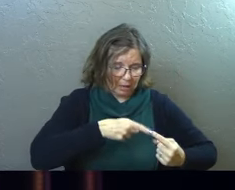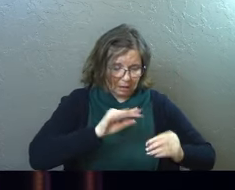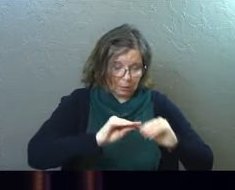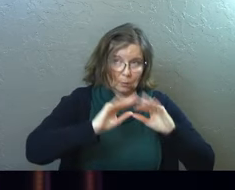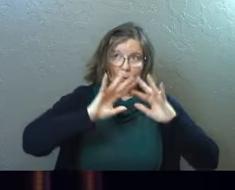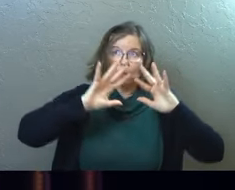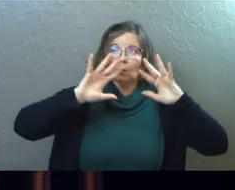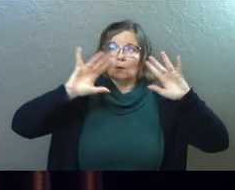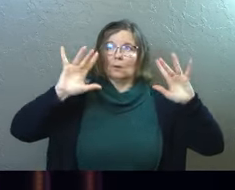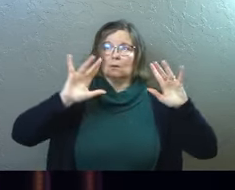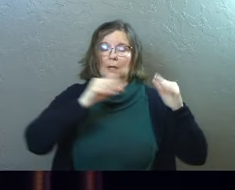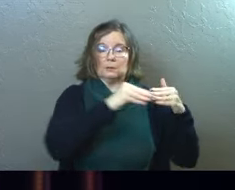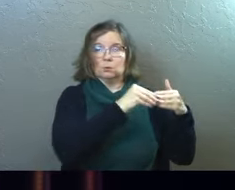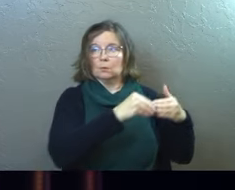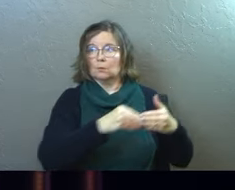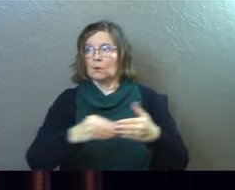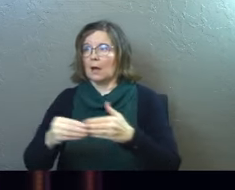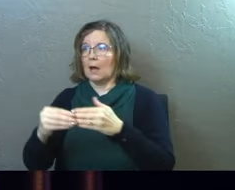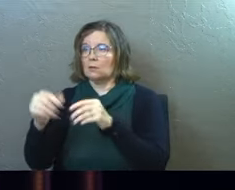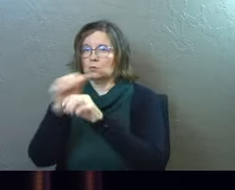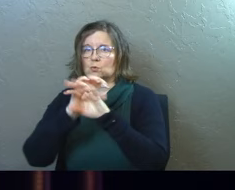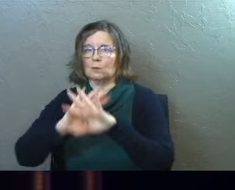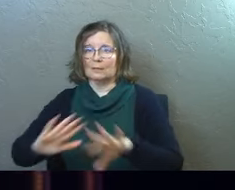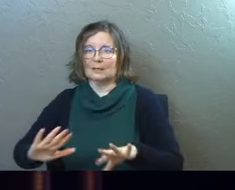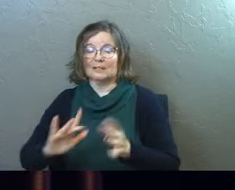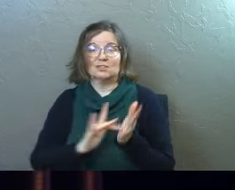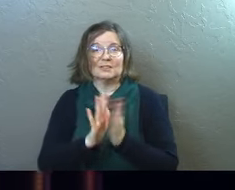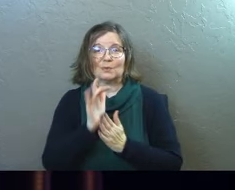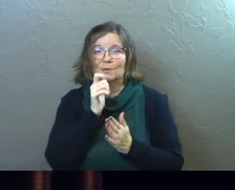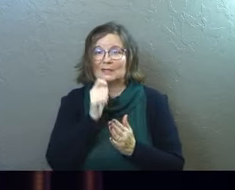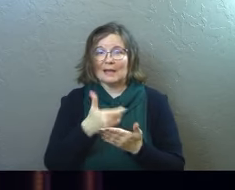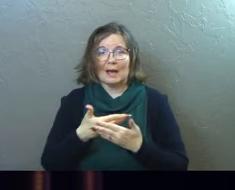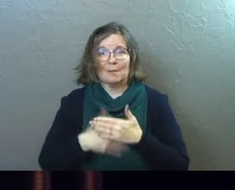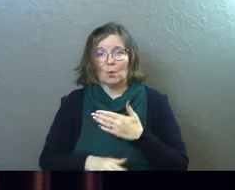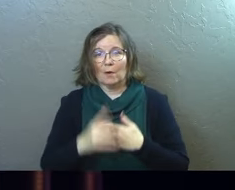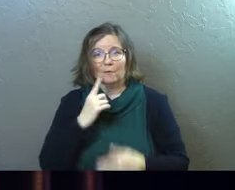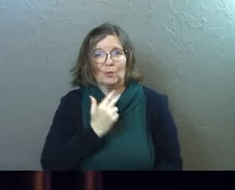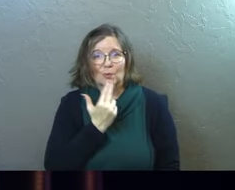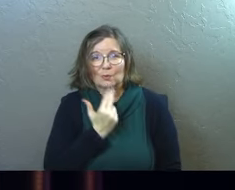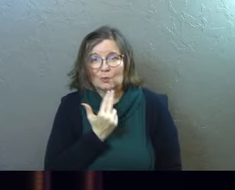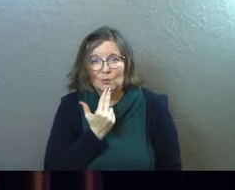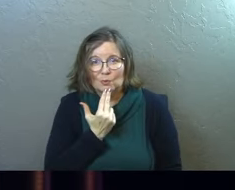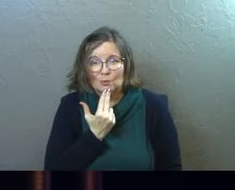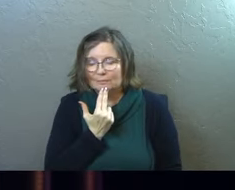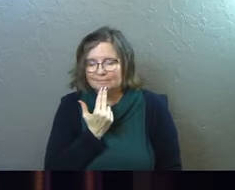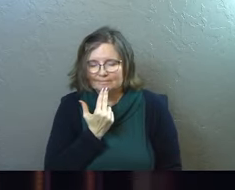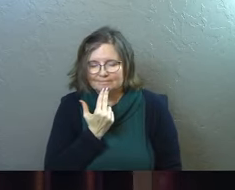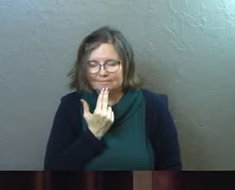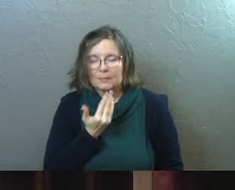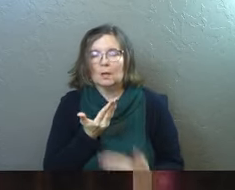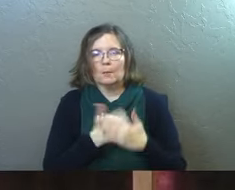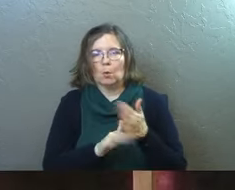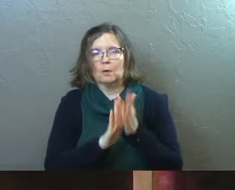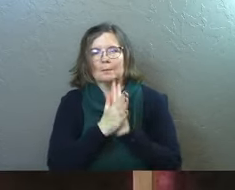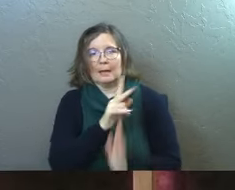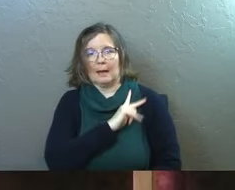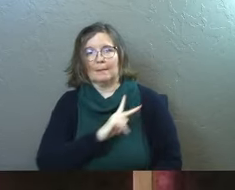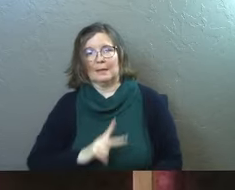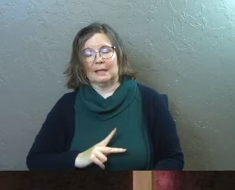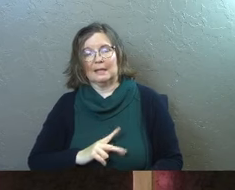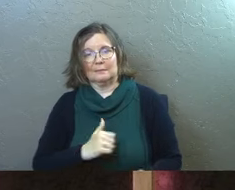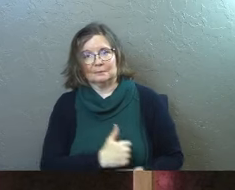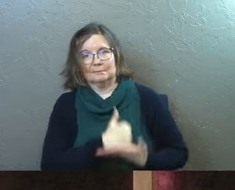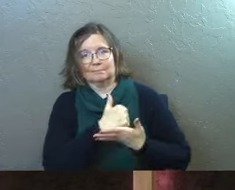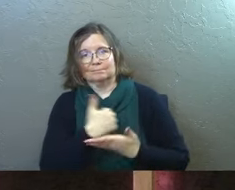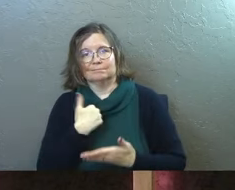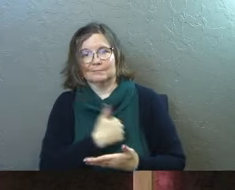guide us to the path of peace. Jesus was not born to be cute. He was born to be King. And